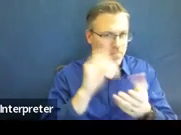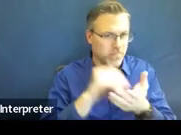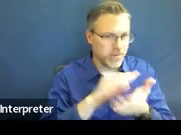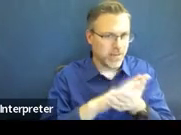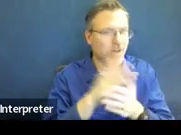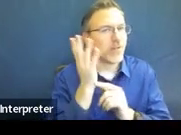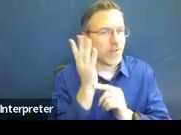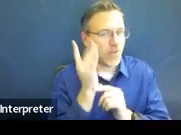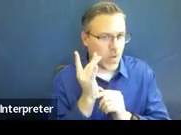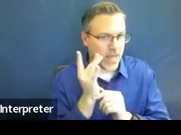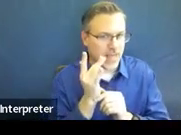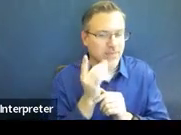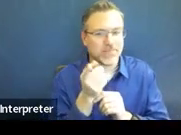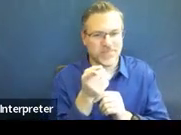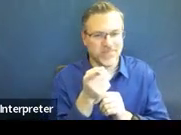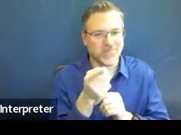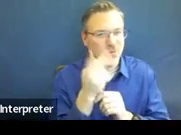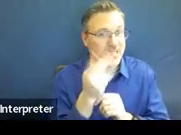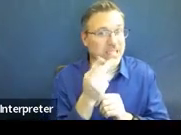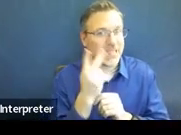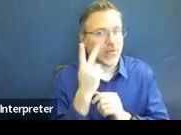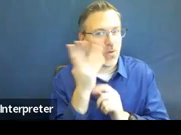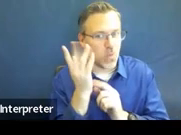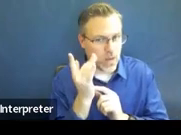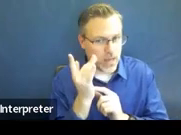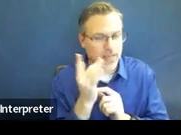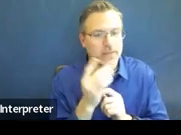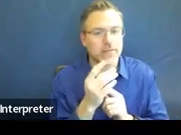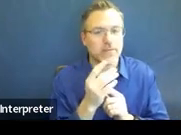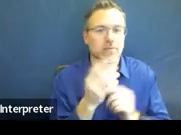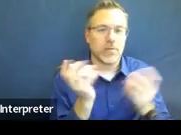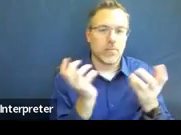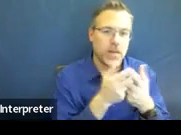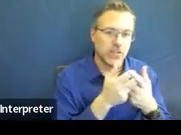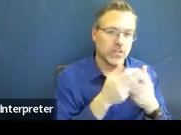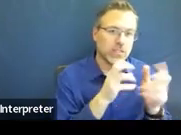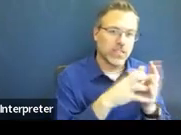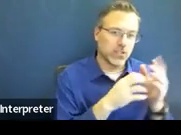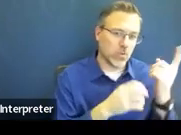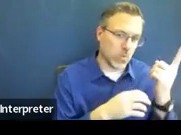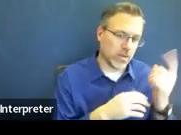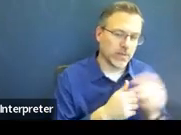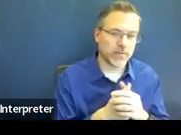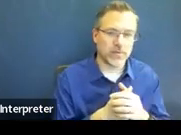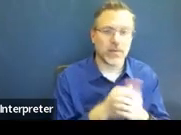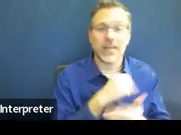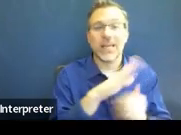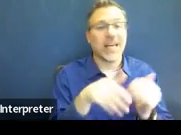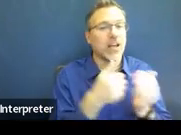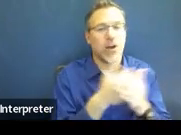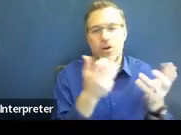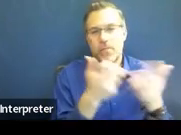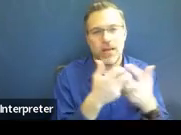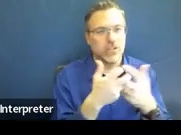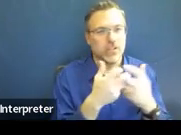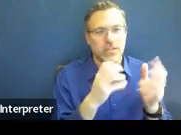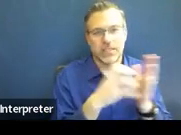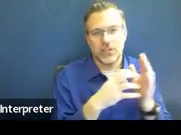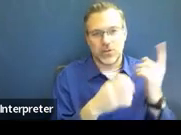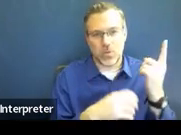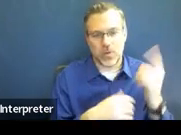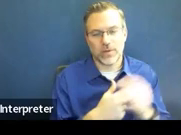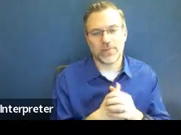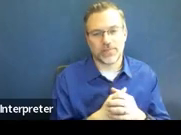statement in section one. And then all of these things following match back to section one explaining why. And you can see